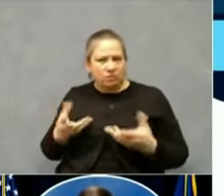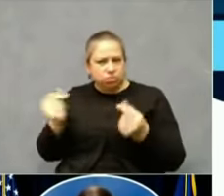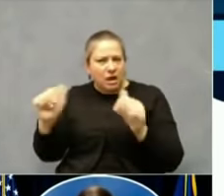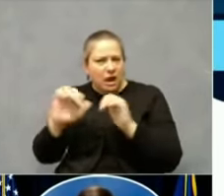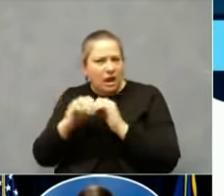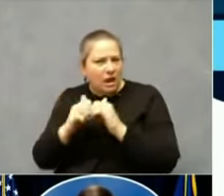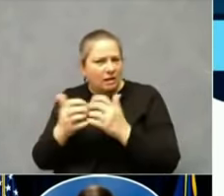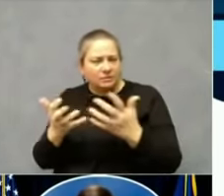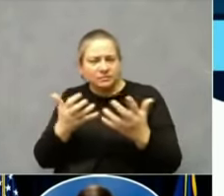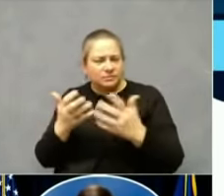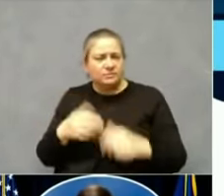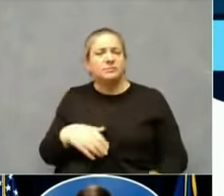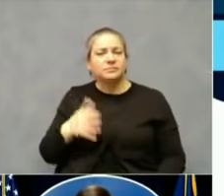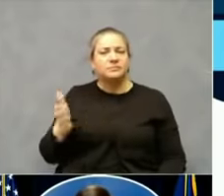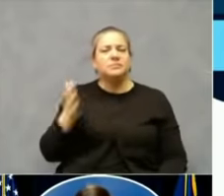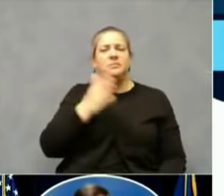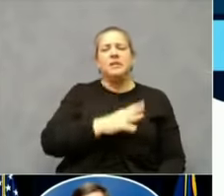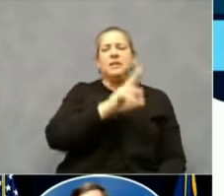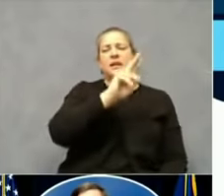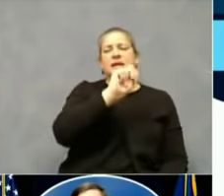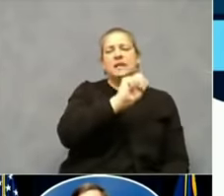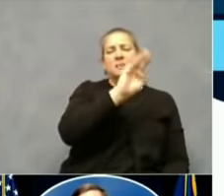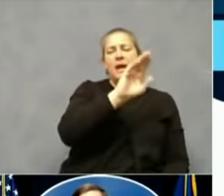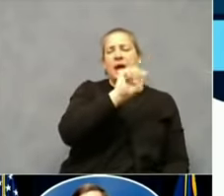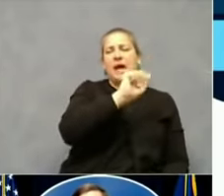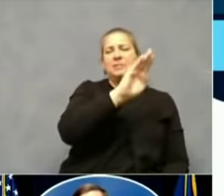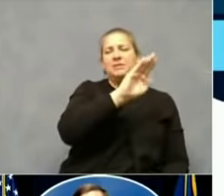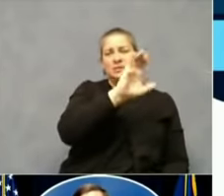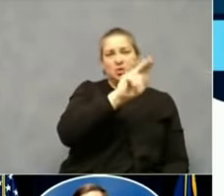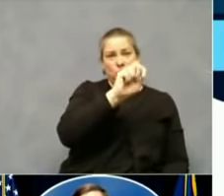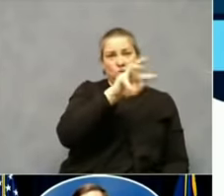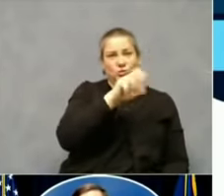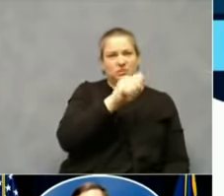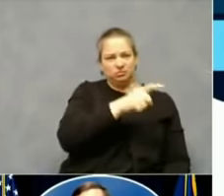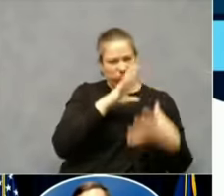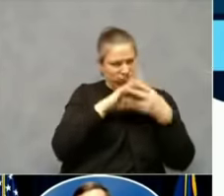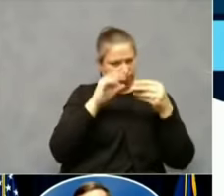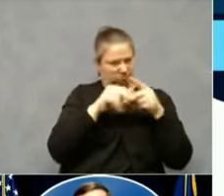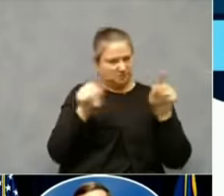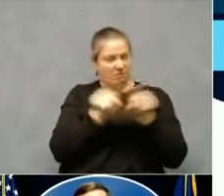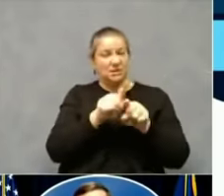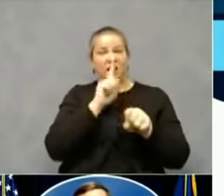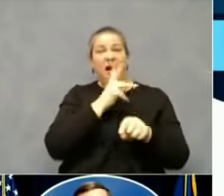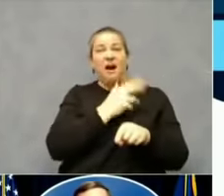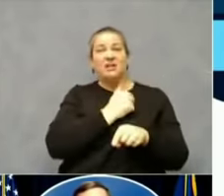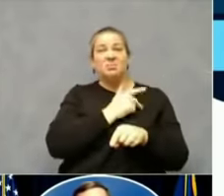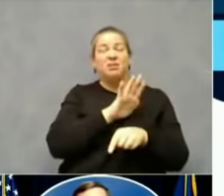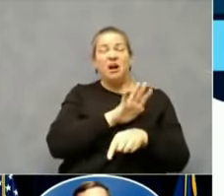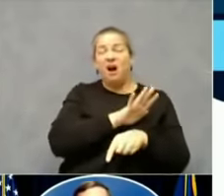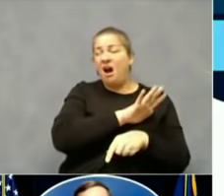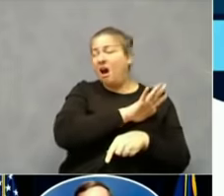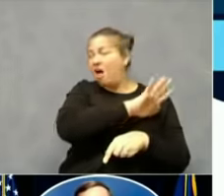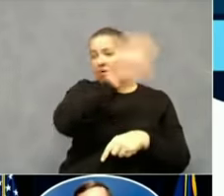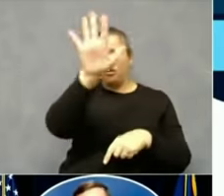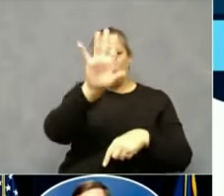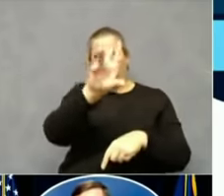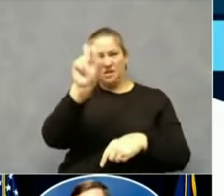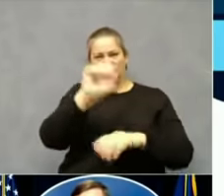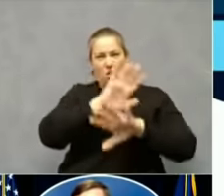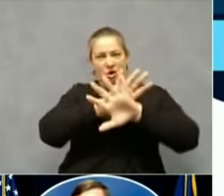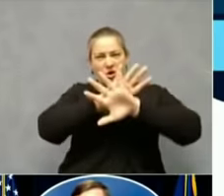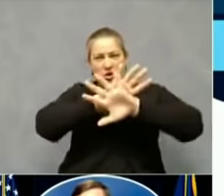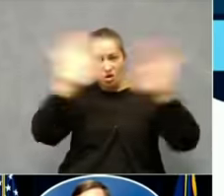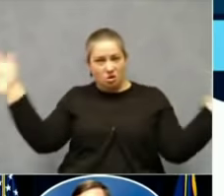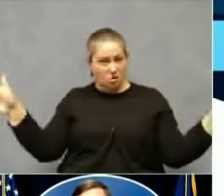Hospitals nationwide facing a shortage of medical staff. Here's the thing with that. With this not just happening regionally